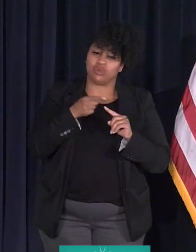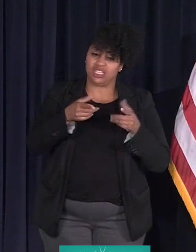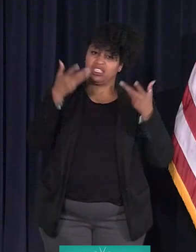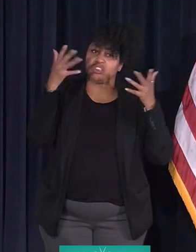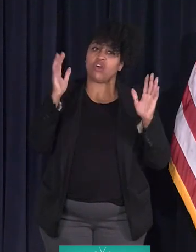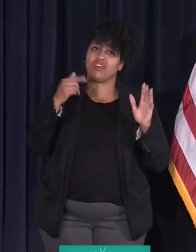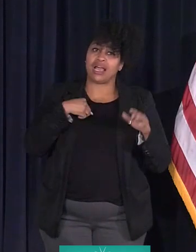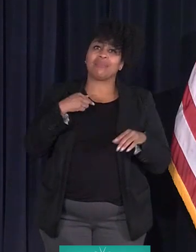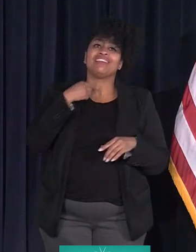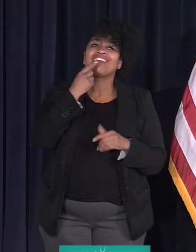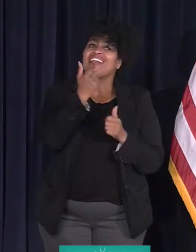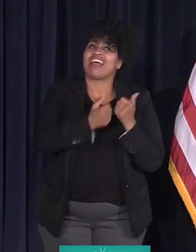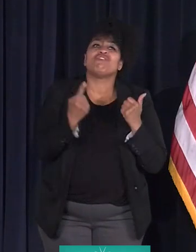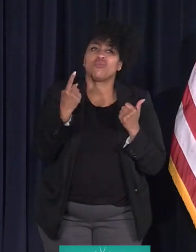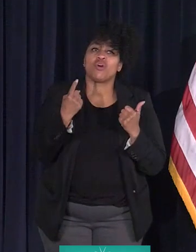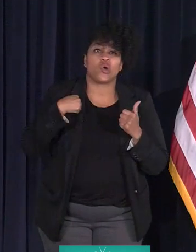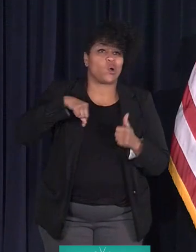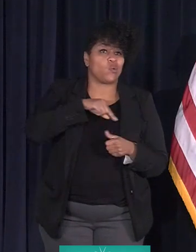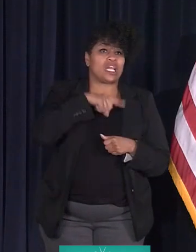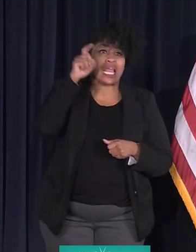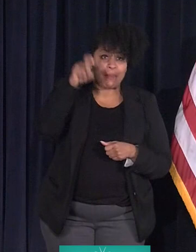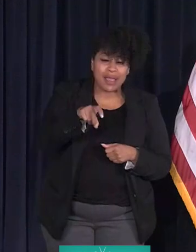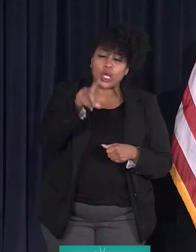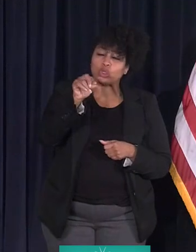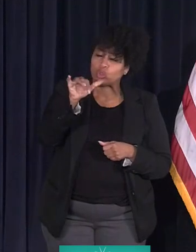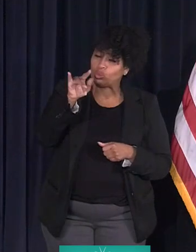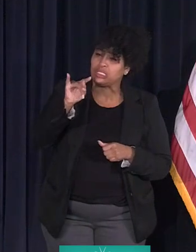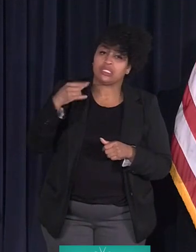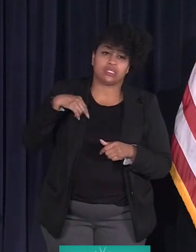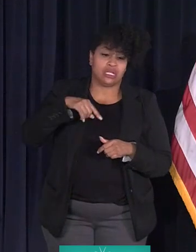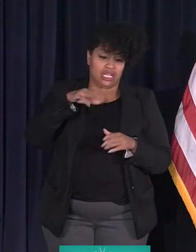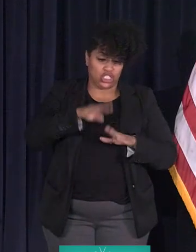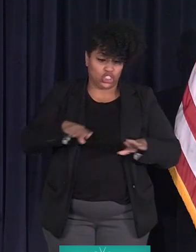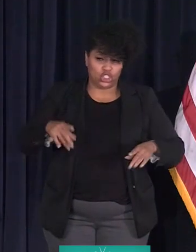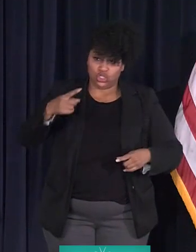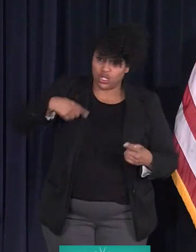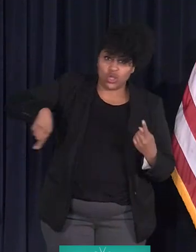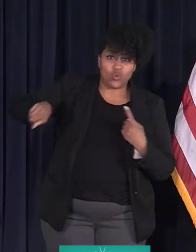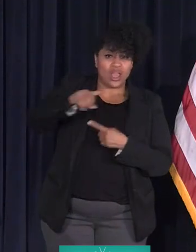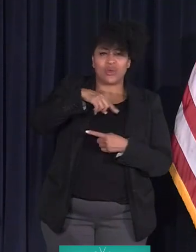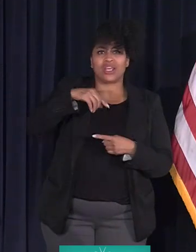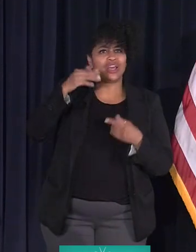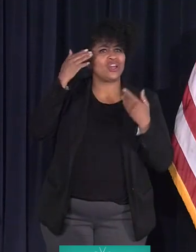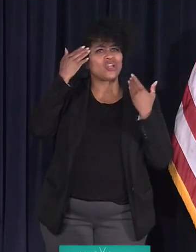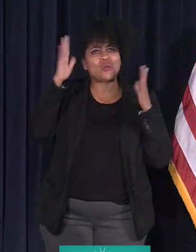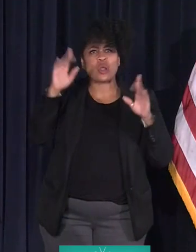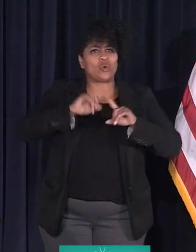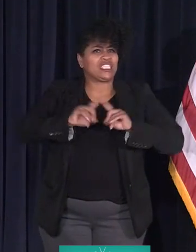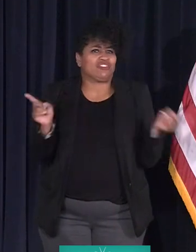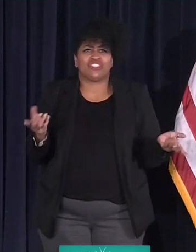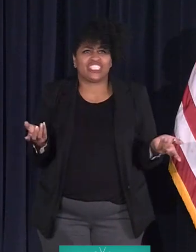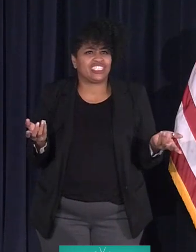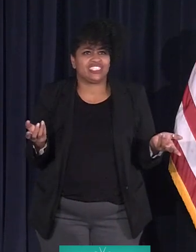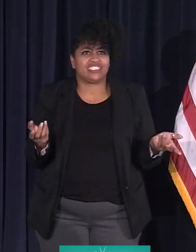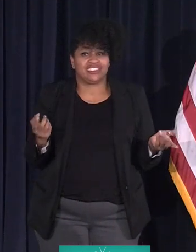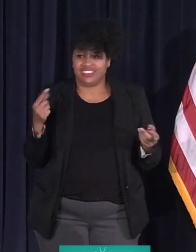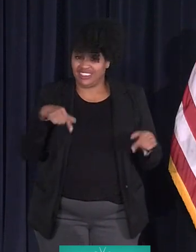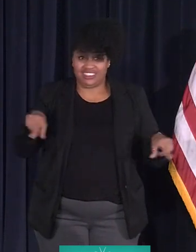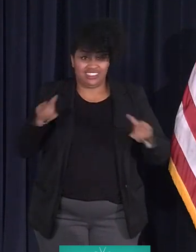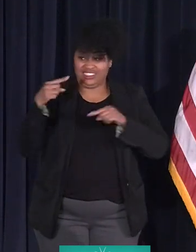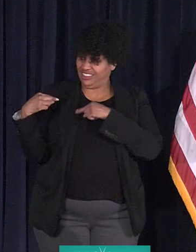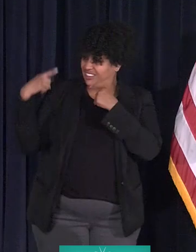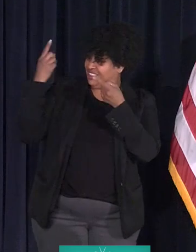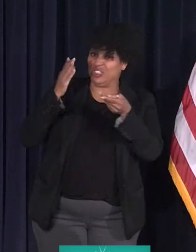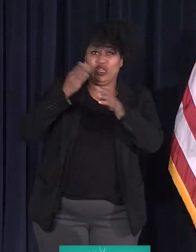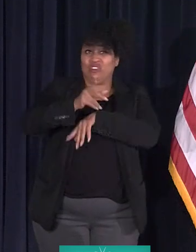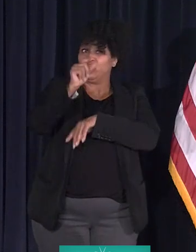because I'm telling everybody, we must do this. These children around here, they don't know no difference. It's been like this for